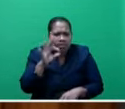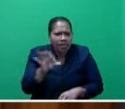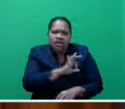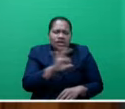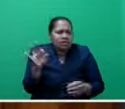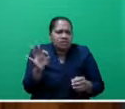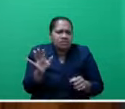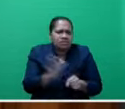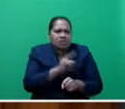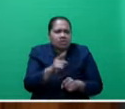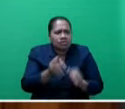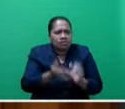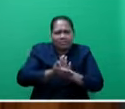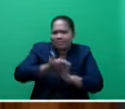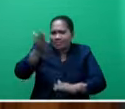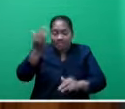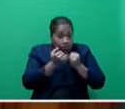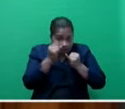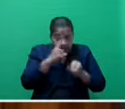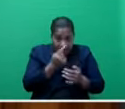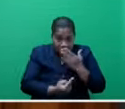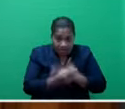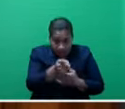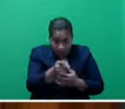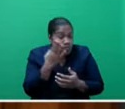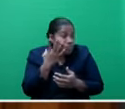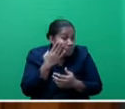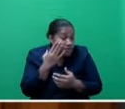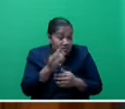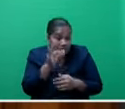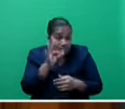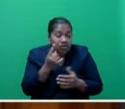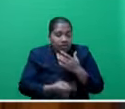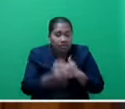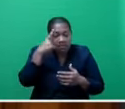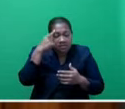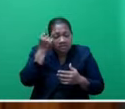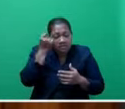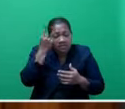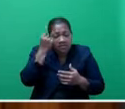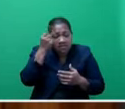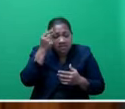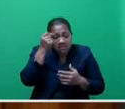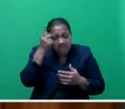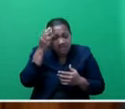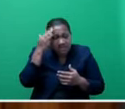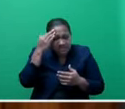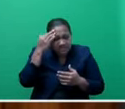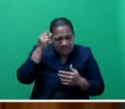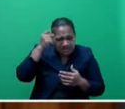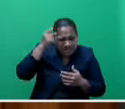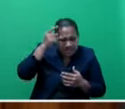smoking it. The worst that can happen to you when smoking it is a massive headache. I won't delve into legalizing